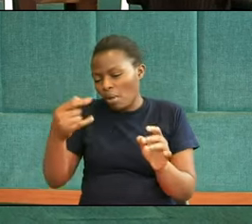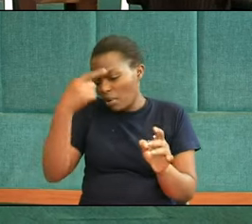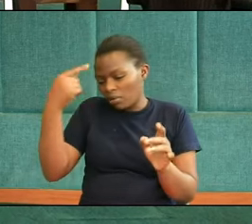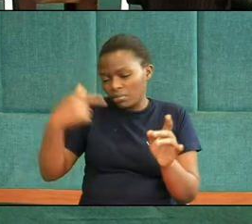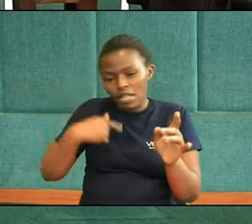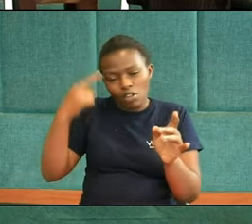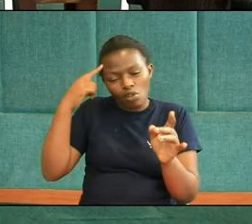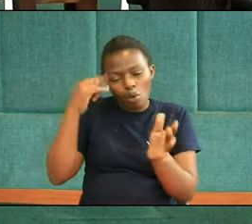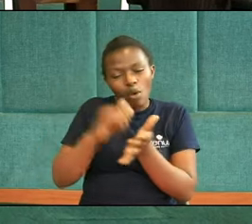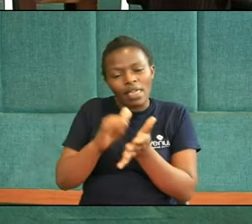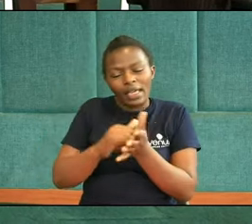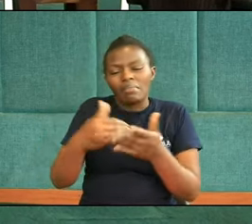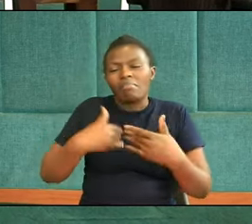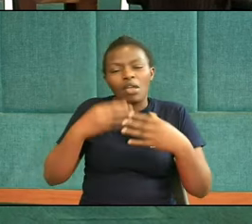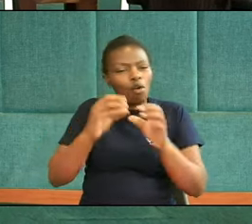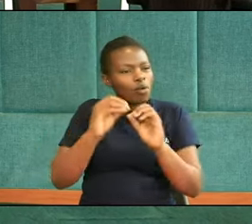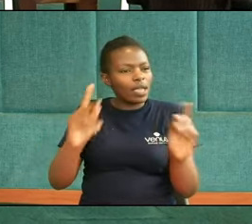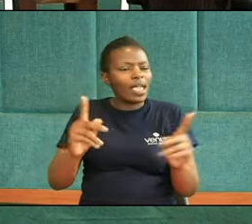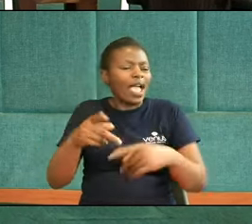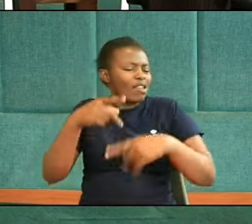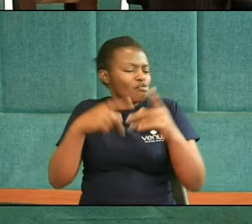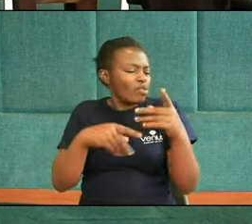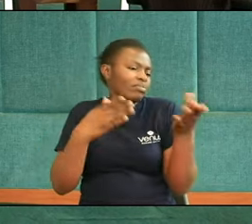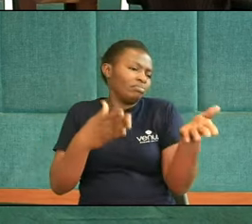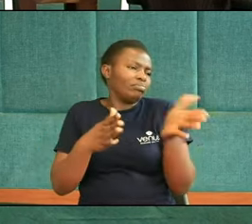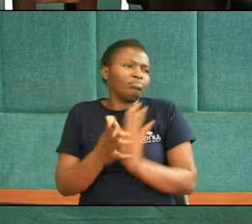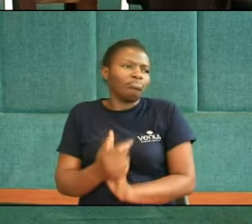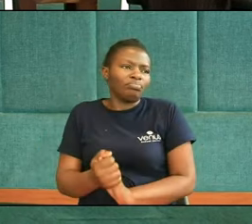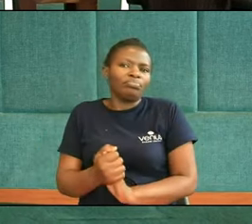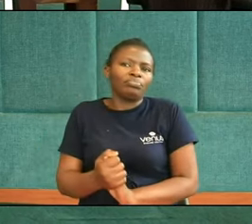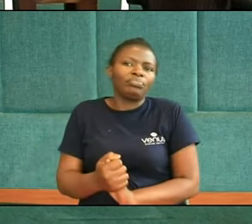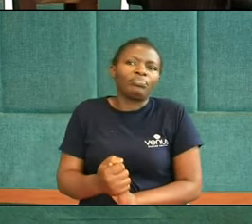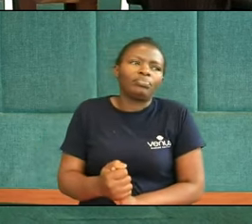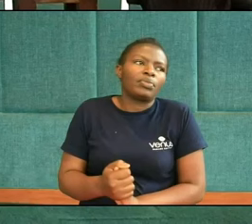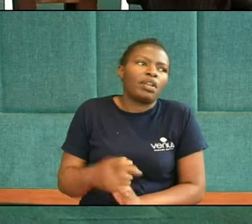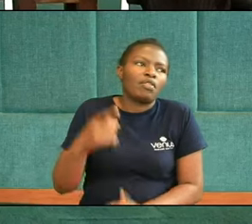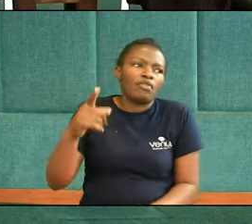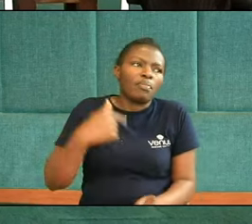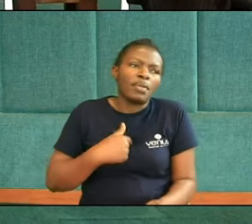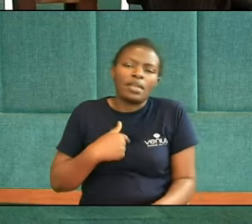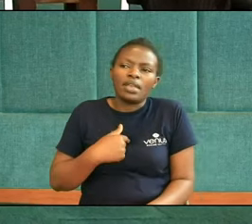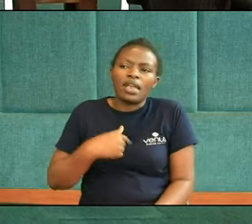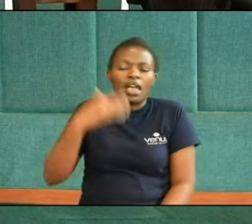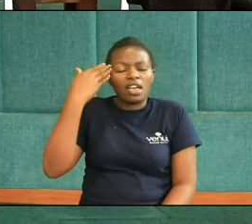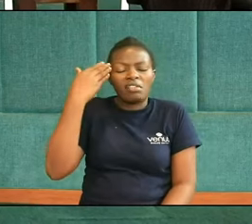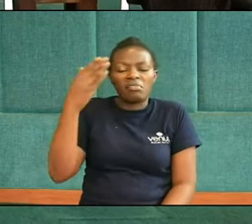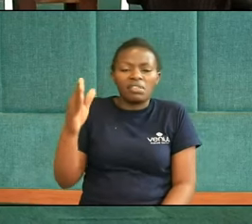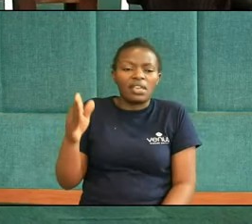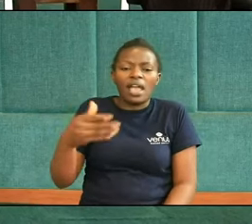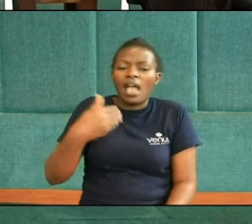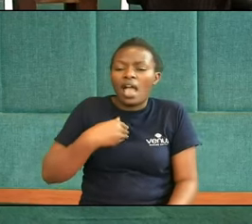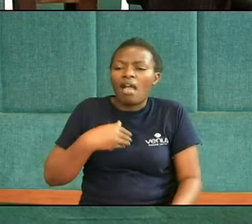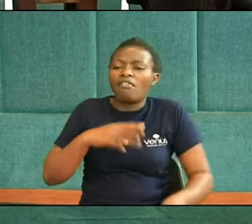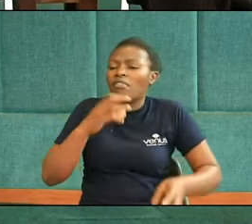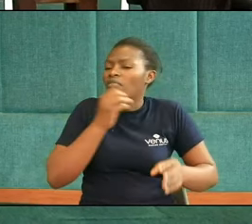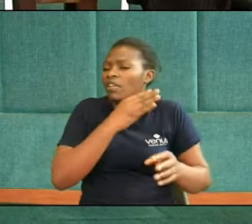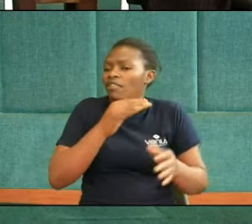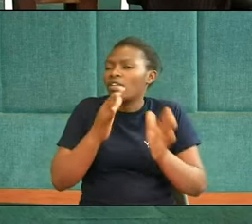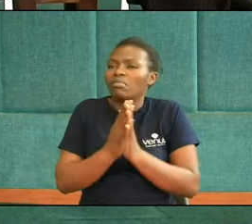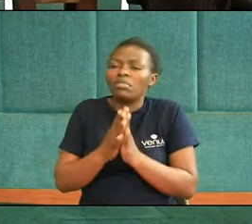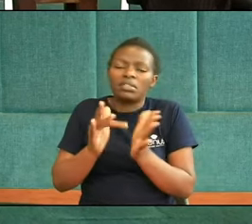okay You'll win I will win Yeah Yes So For me I don't think I'll have any fear Or any doubt